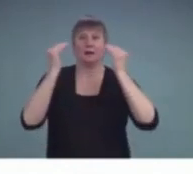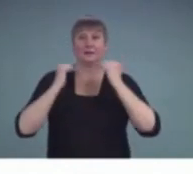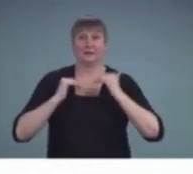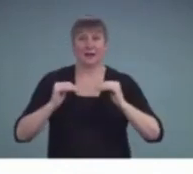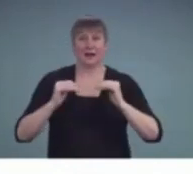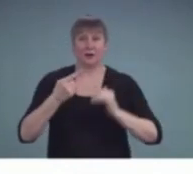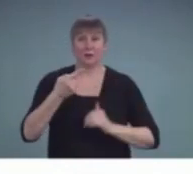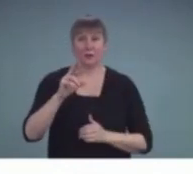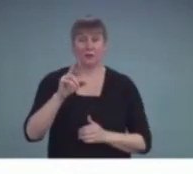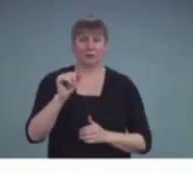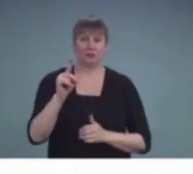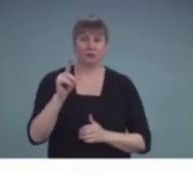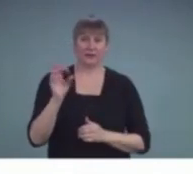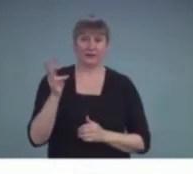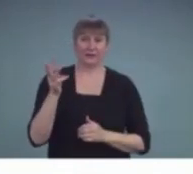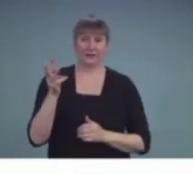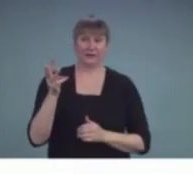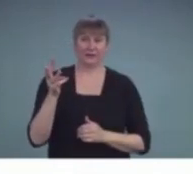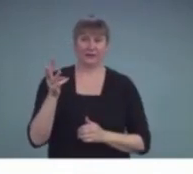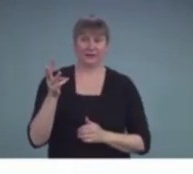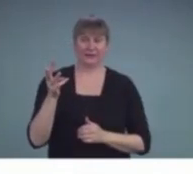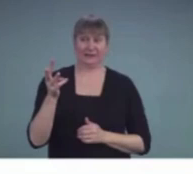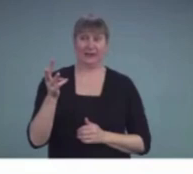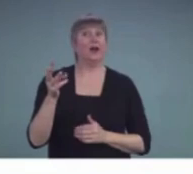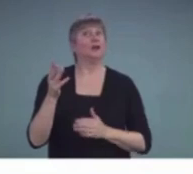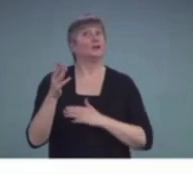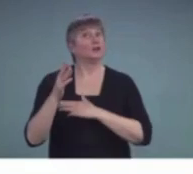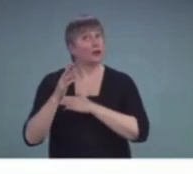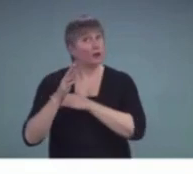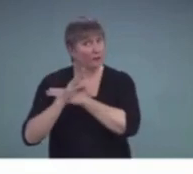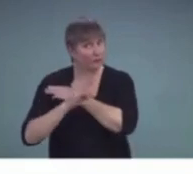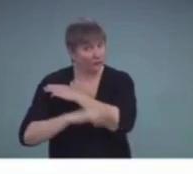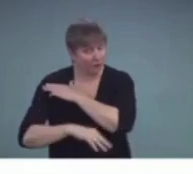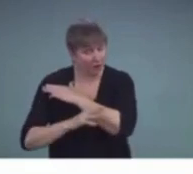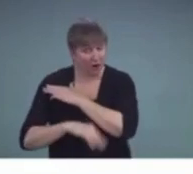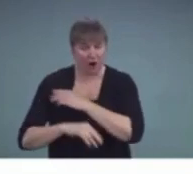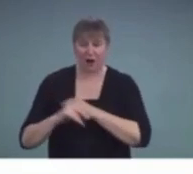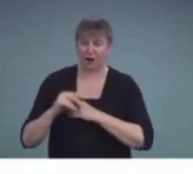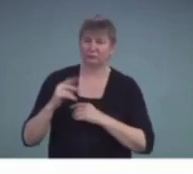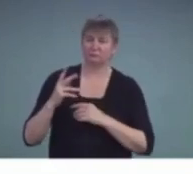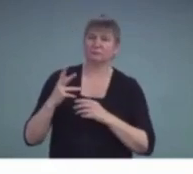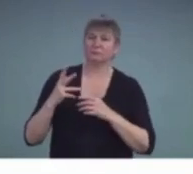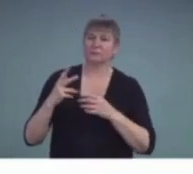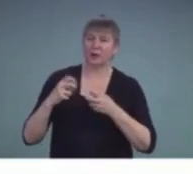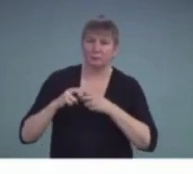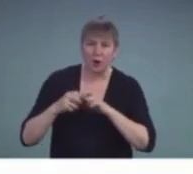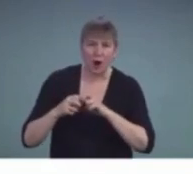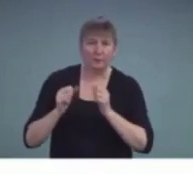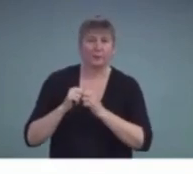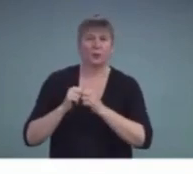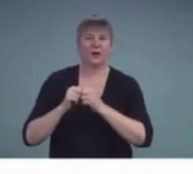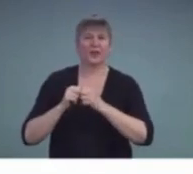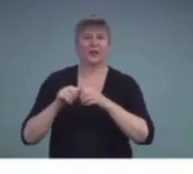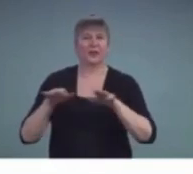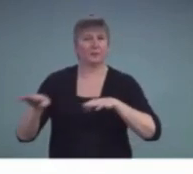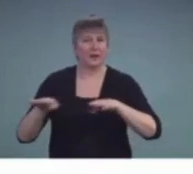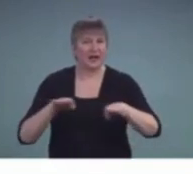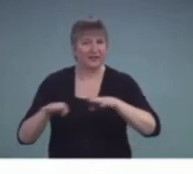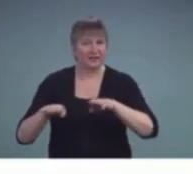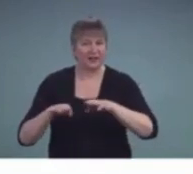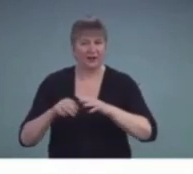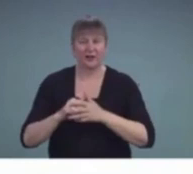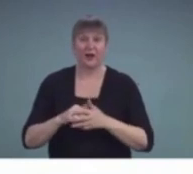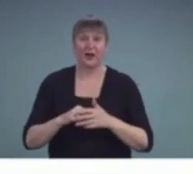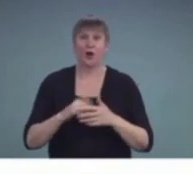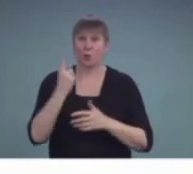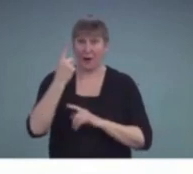And in the fall, we began to see reports of discipline issues. There were three in one month centered around